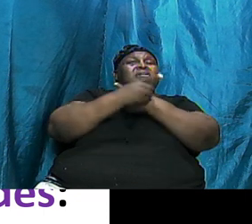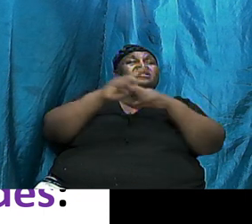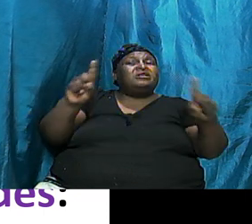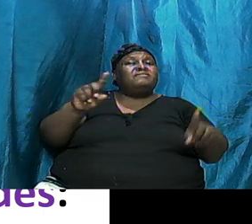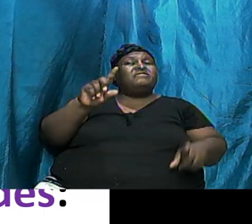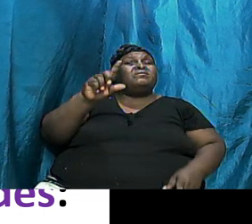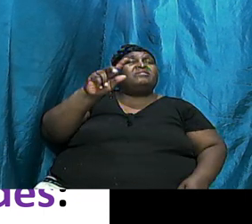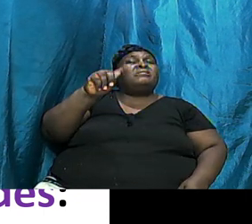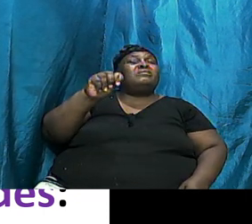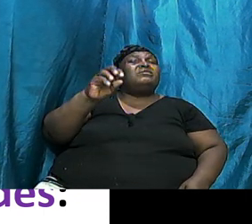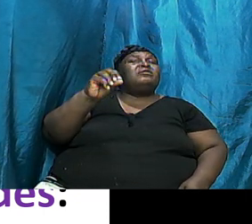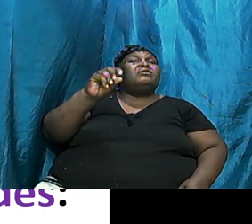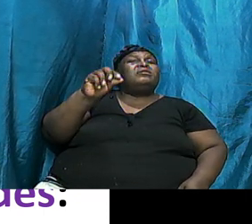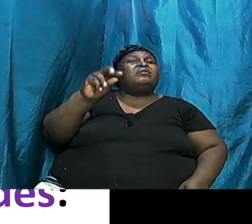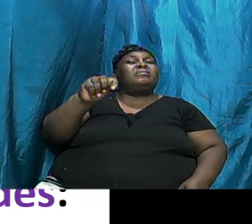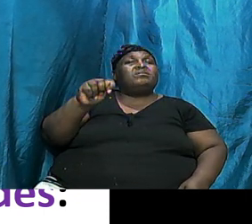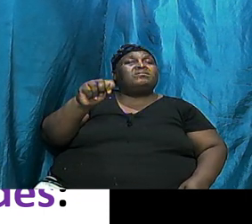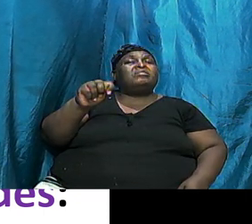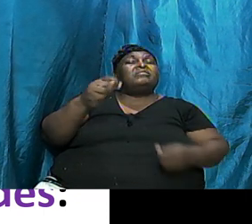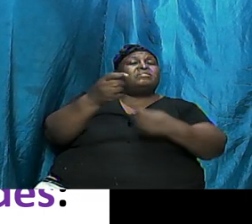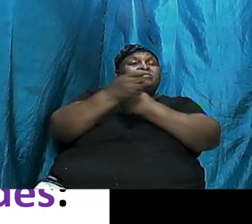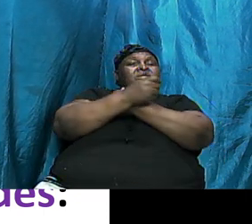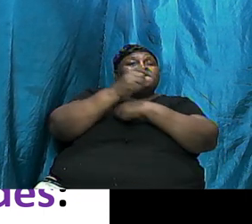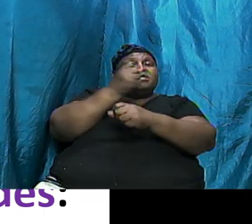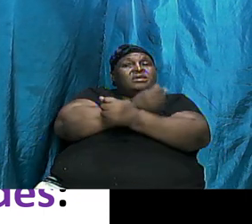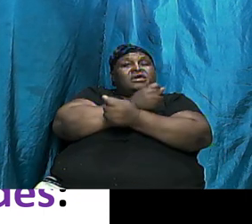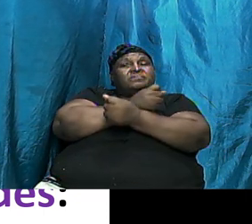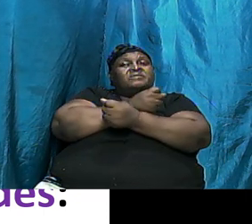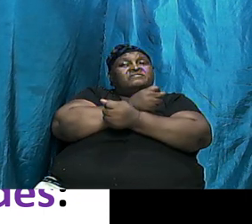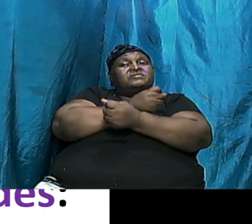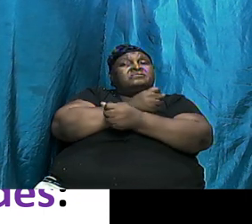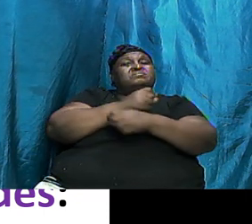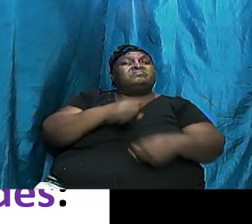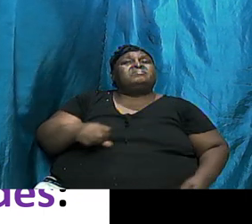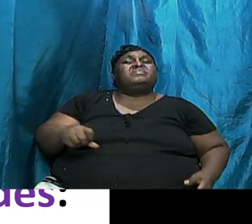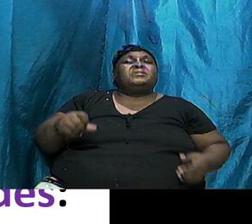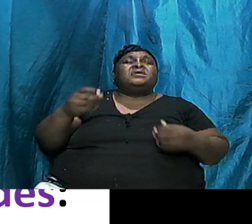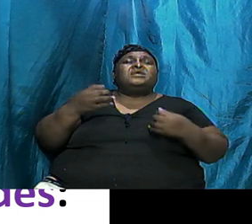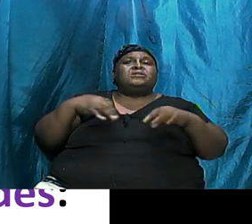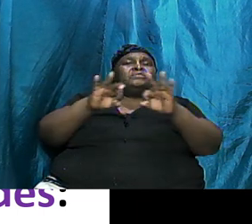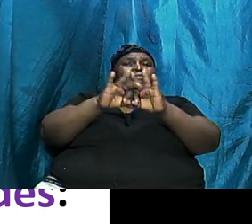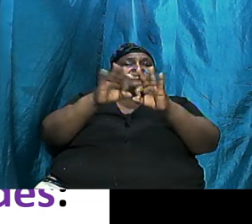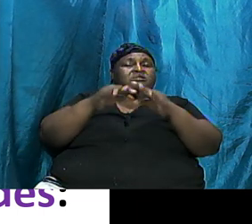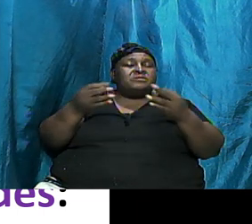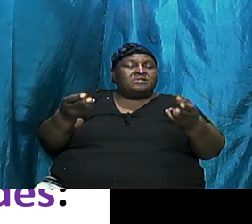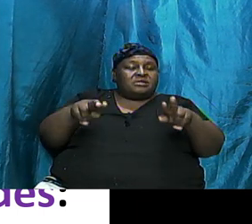Lot From Captivity These Are Significant Features Significant Things That